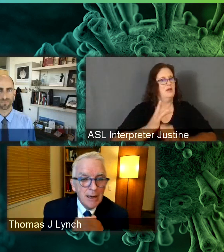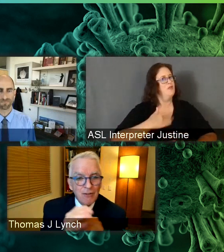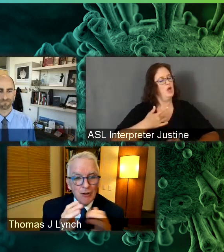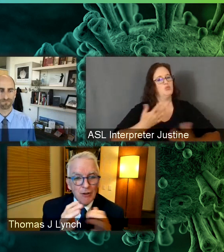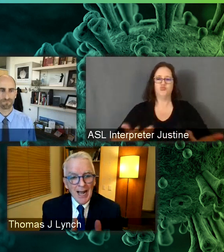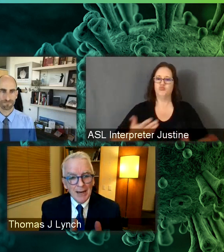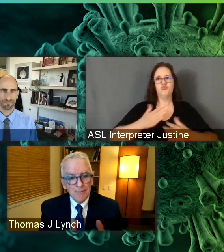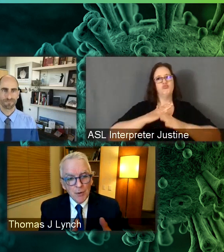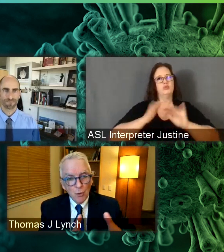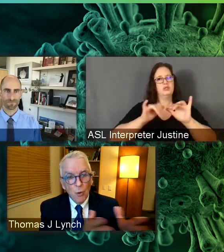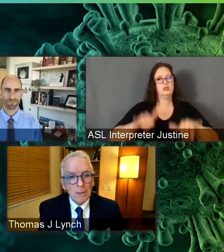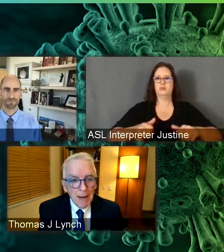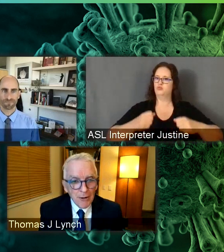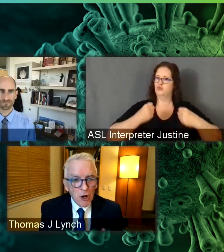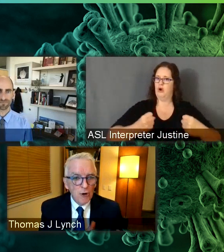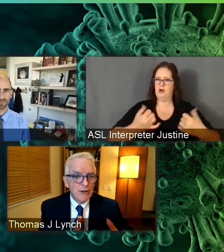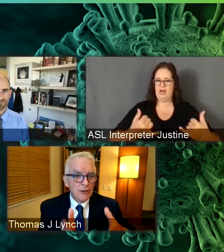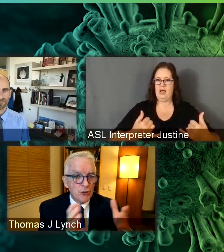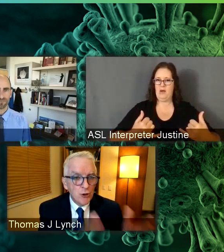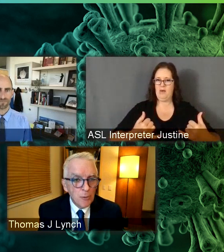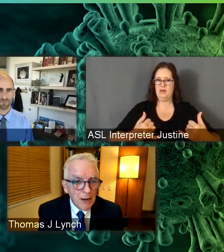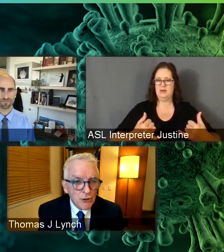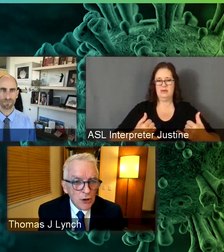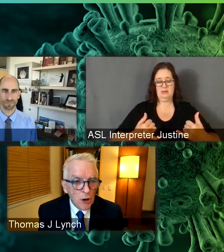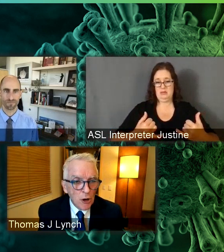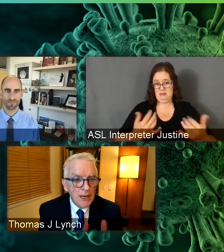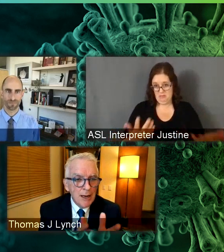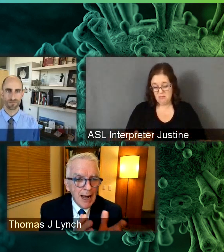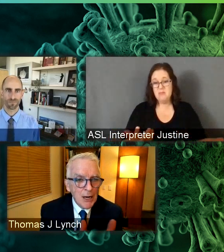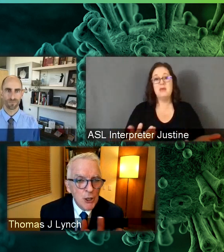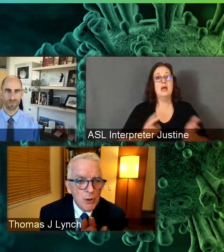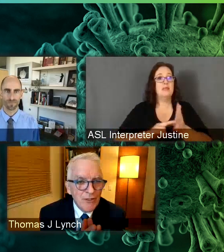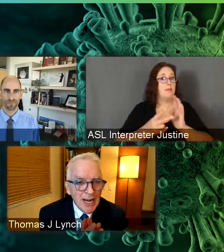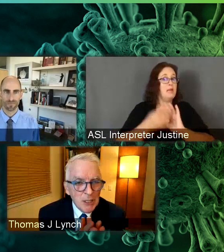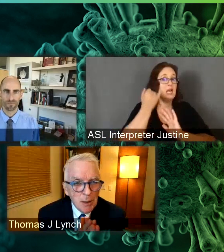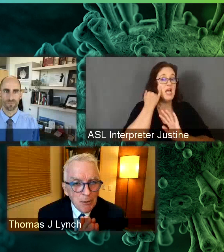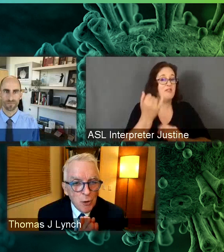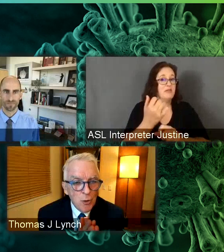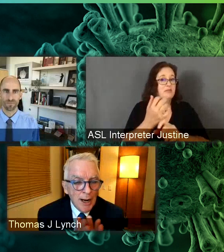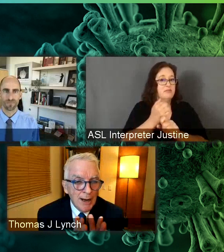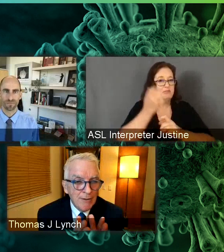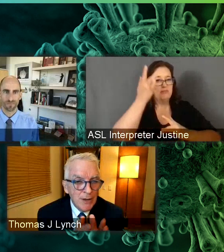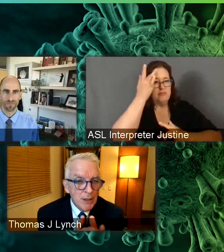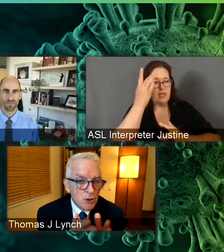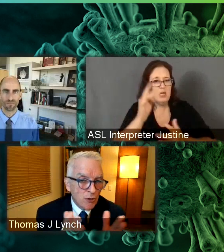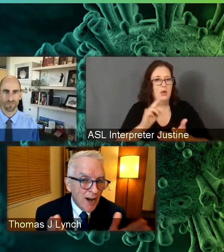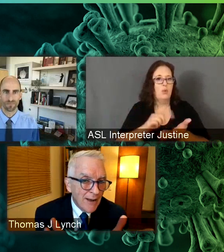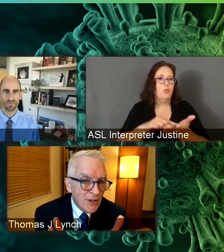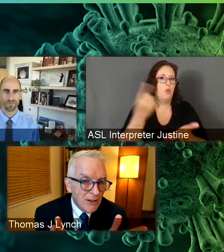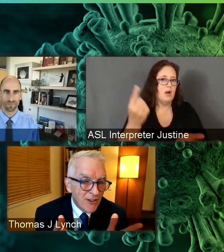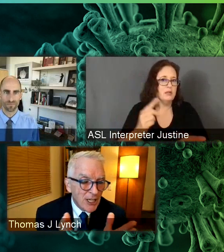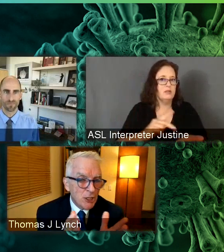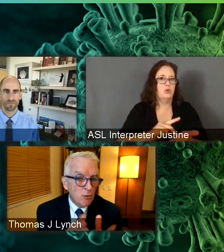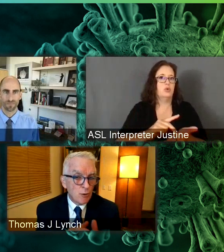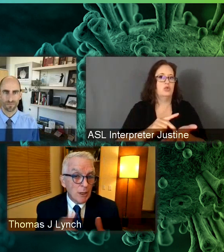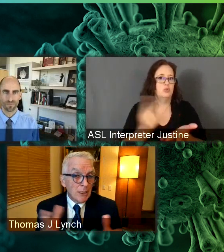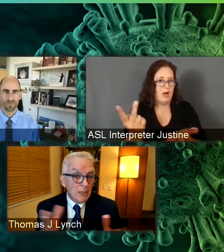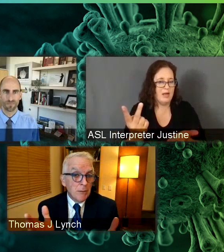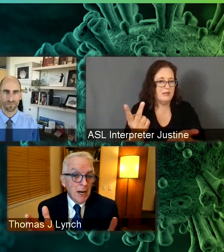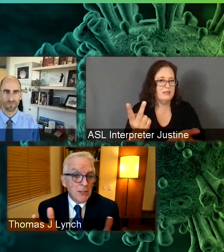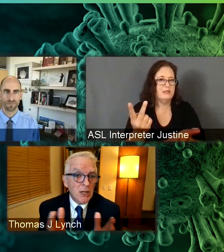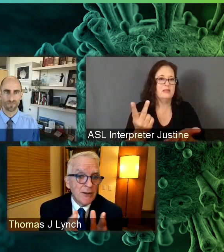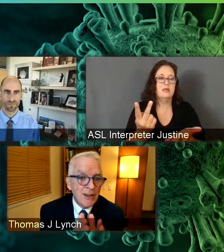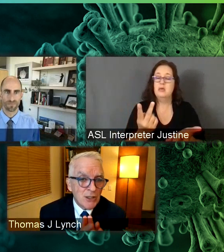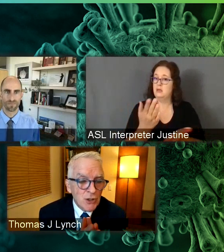if you've had one bout of COVID or two bouts of COVID? How do you advise people who have survived the infection with